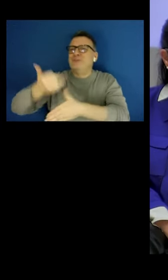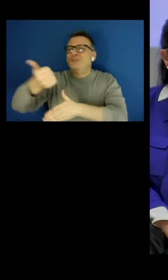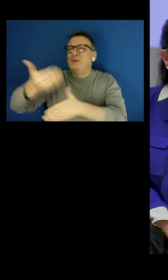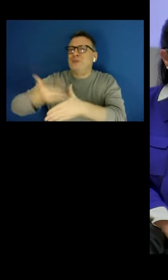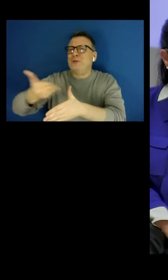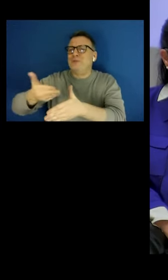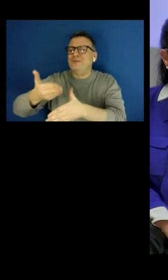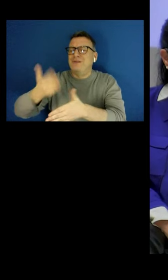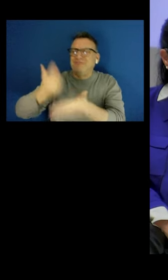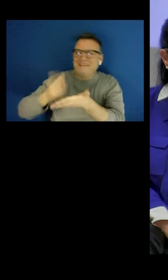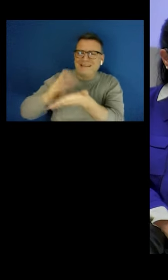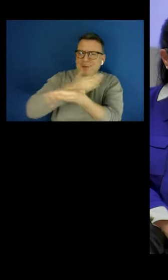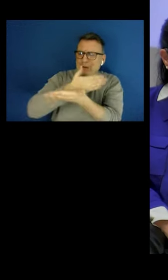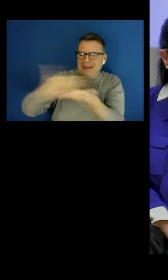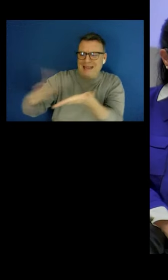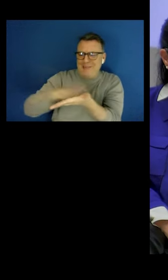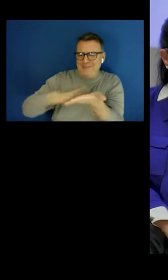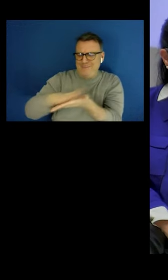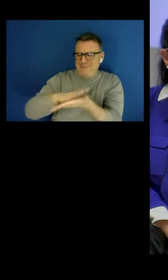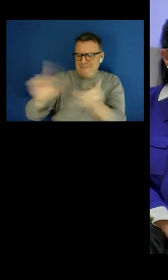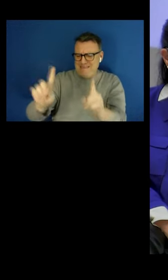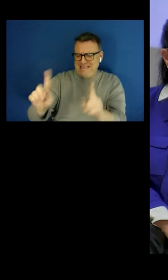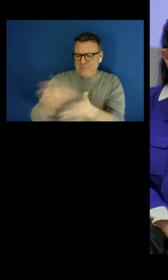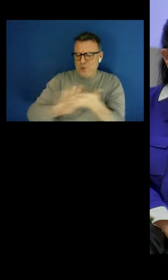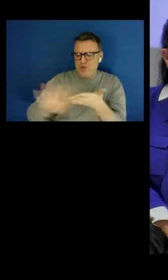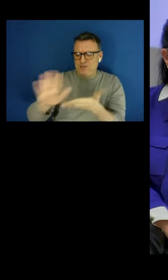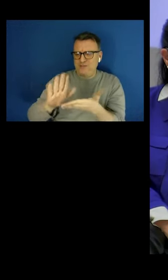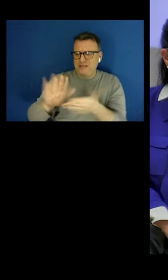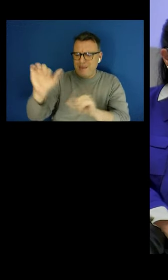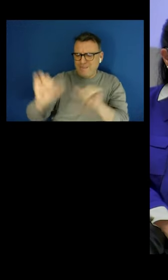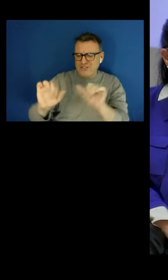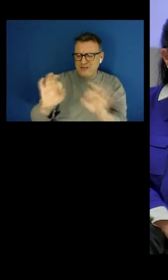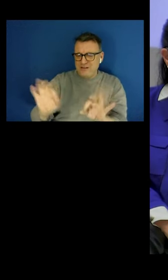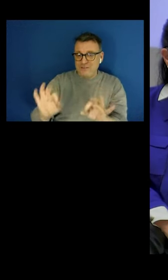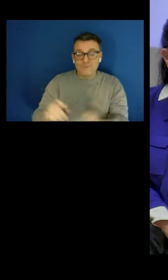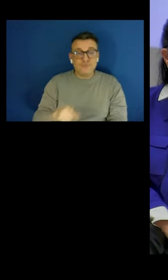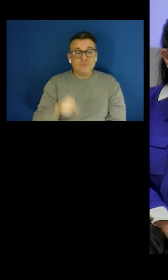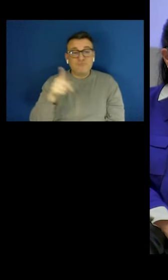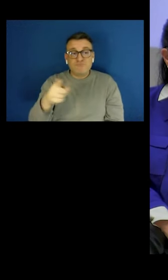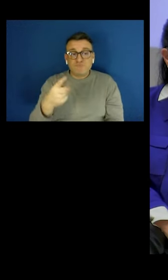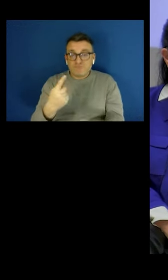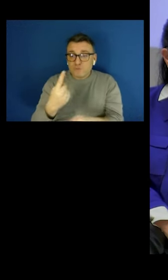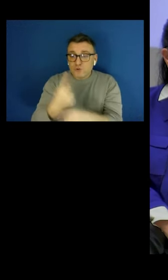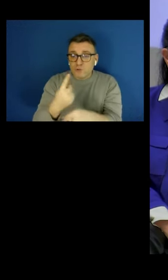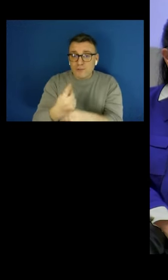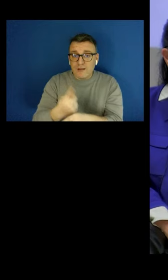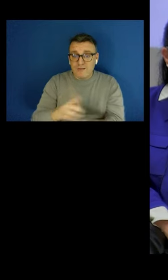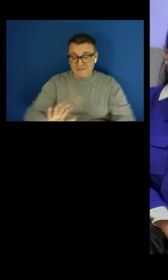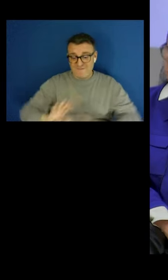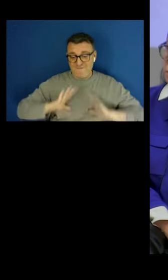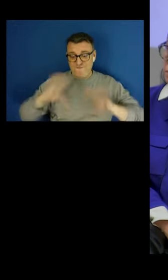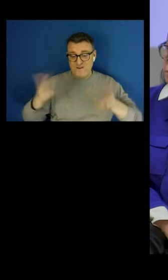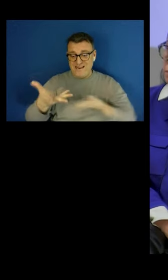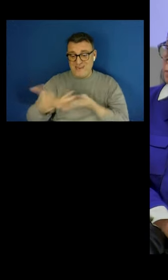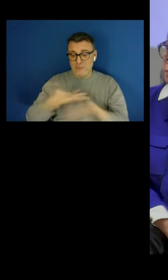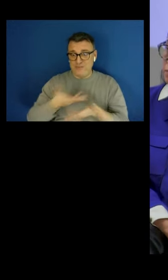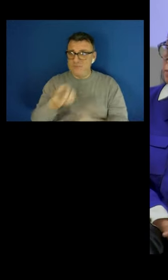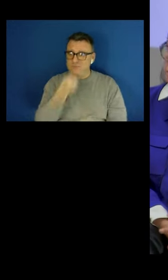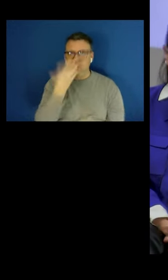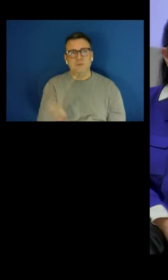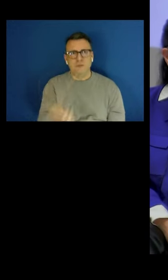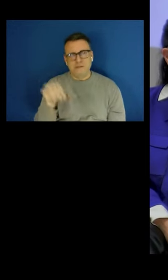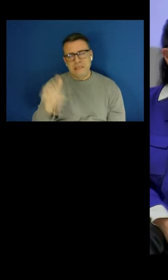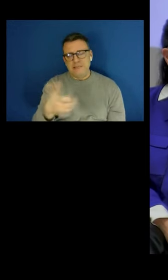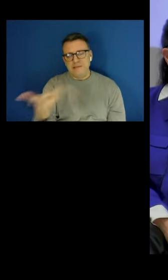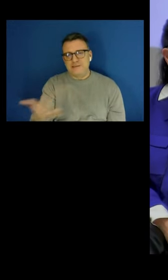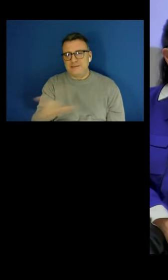a measure that follows it. Free counselling sessions, gosh, that would be wonderful. I'm not sure we